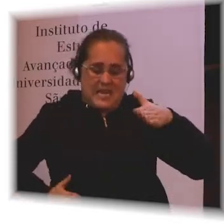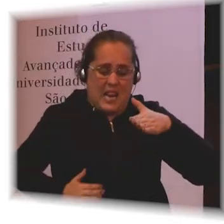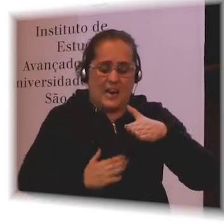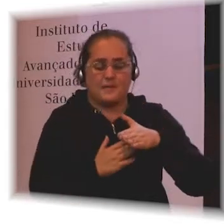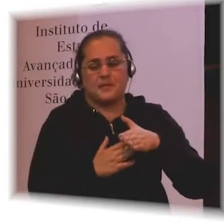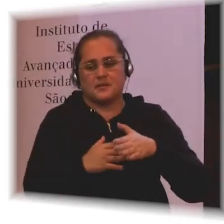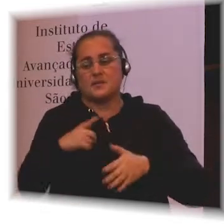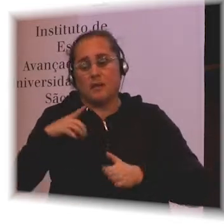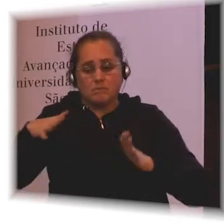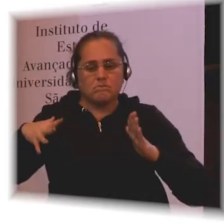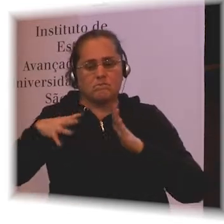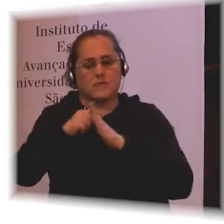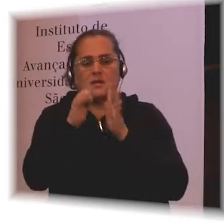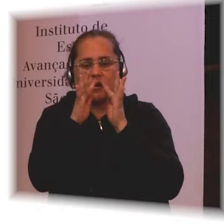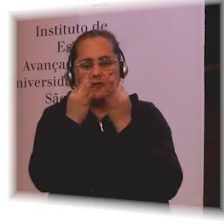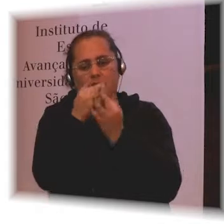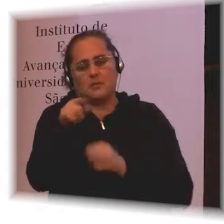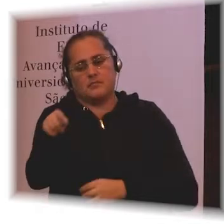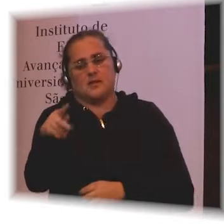included somebody with a disability.